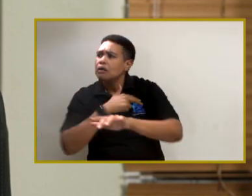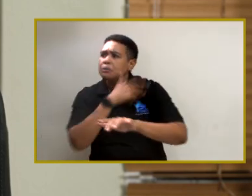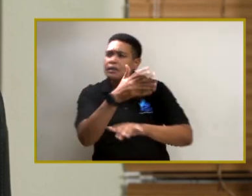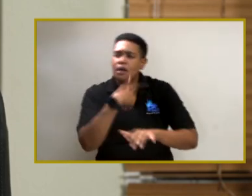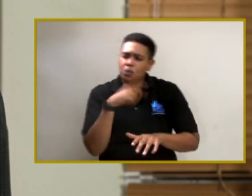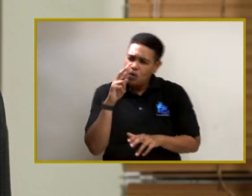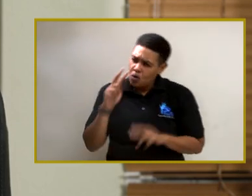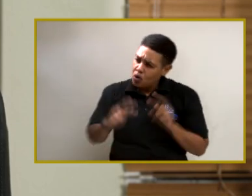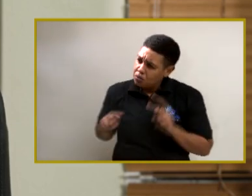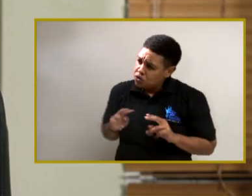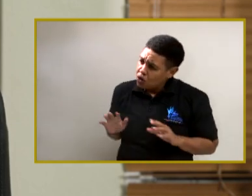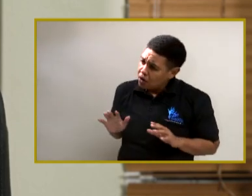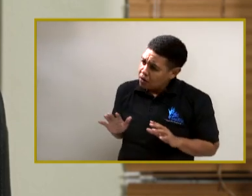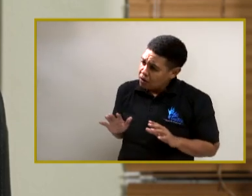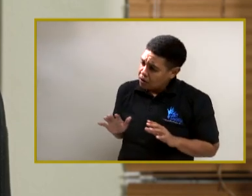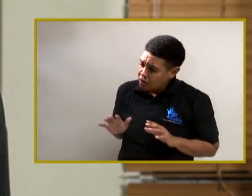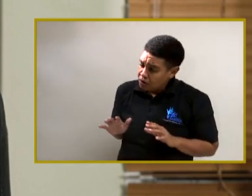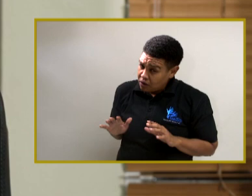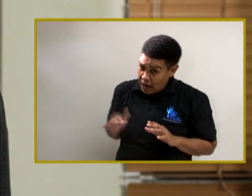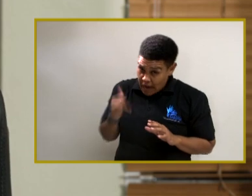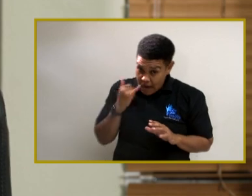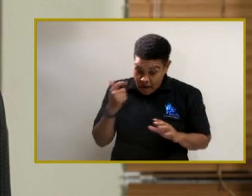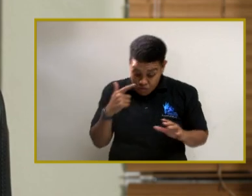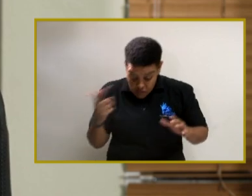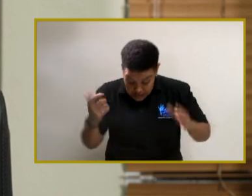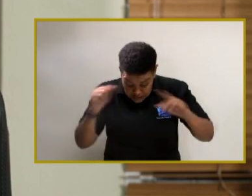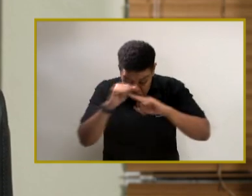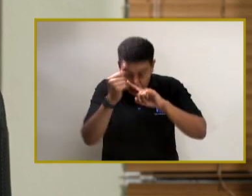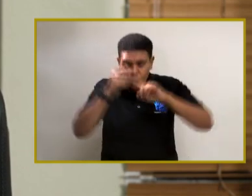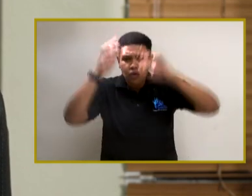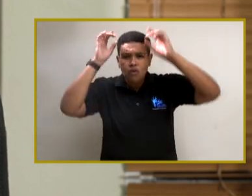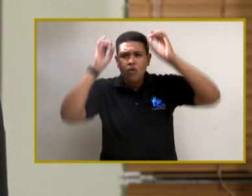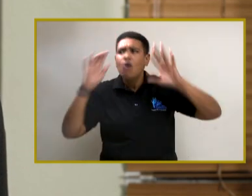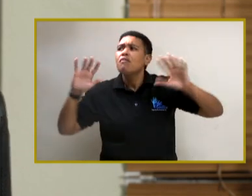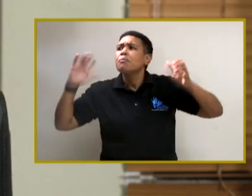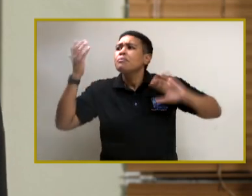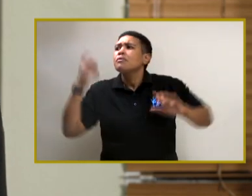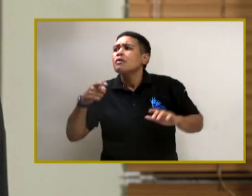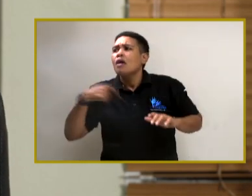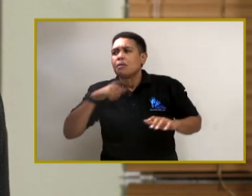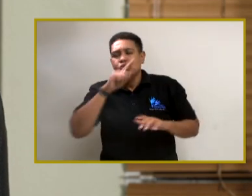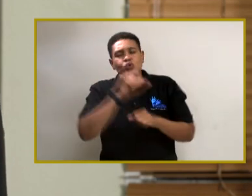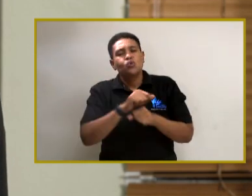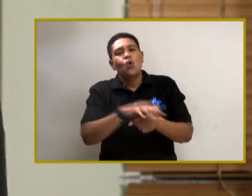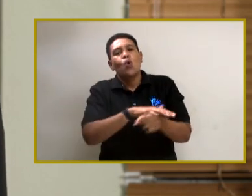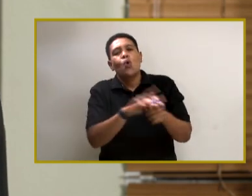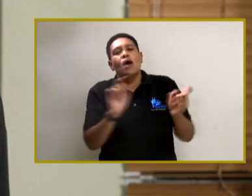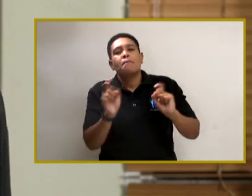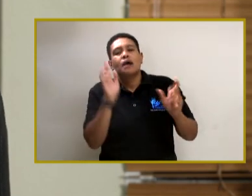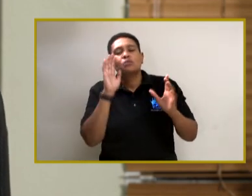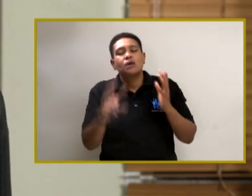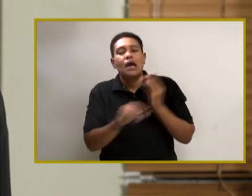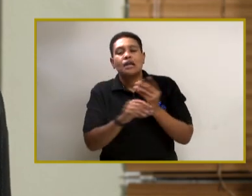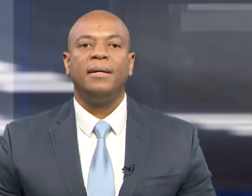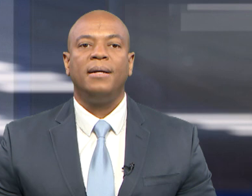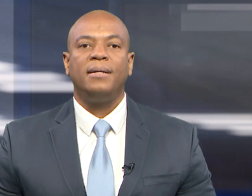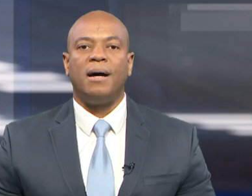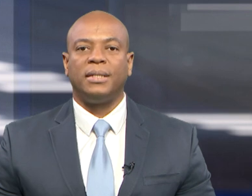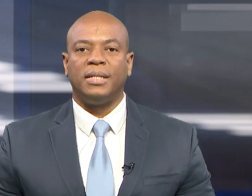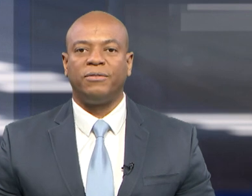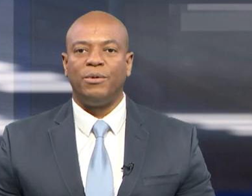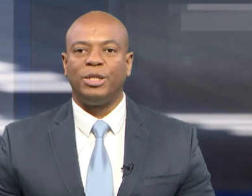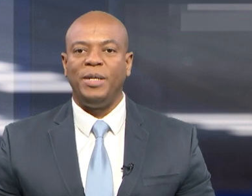And if there is an extraordinary circumstance, I'm sure the local management will make the adjustment as necessary.